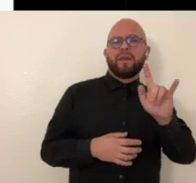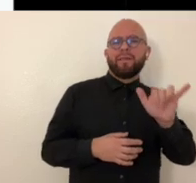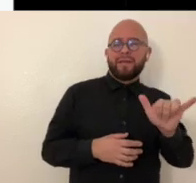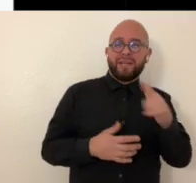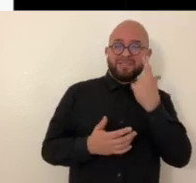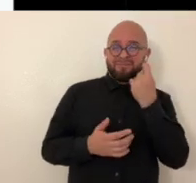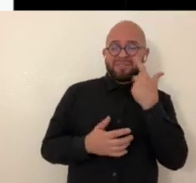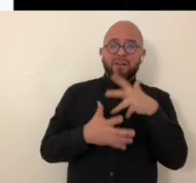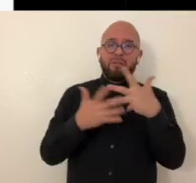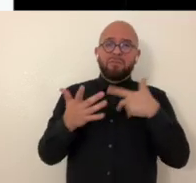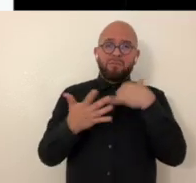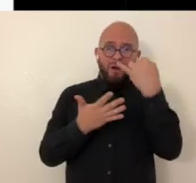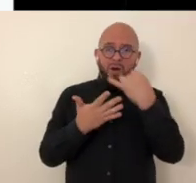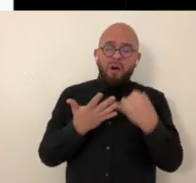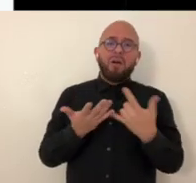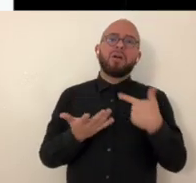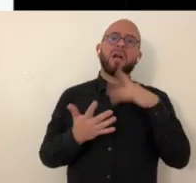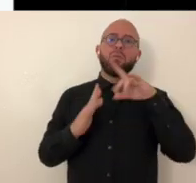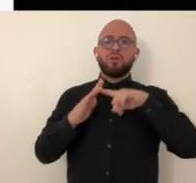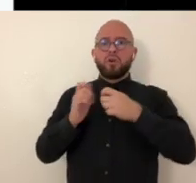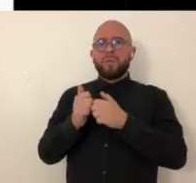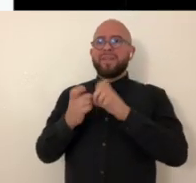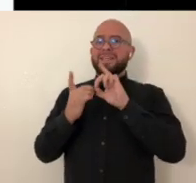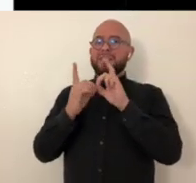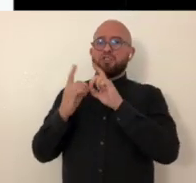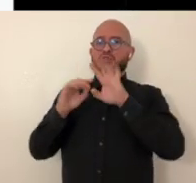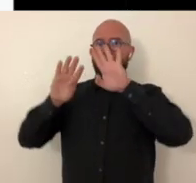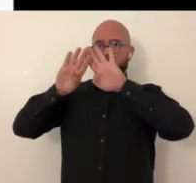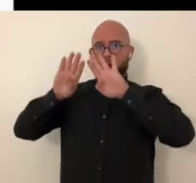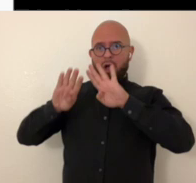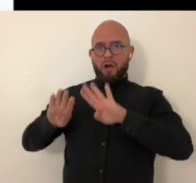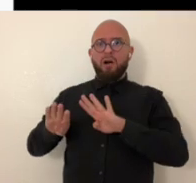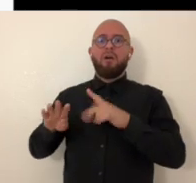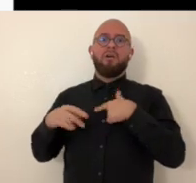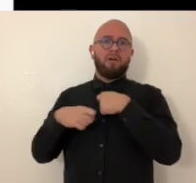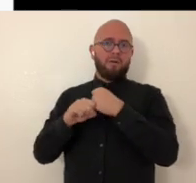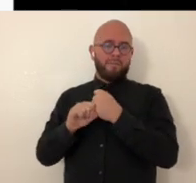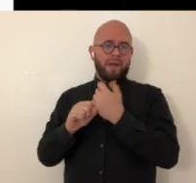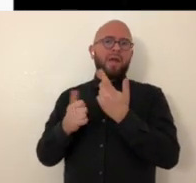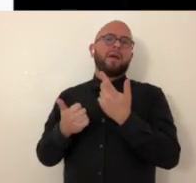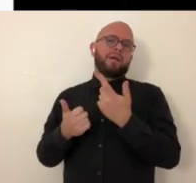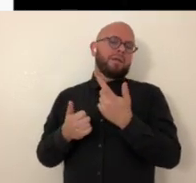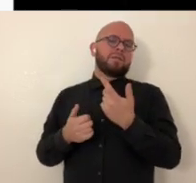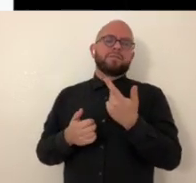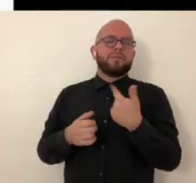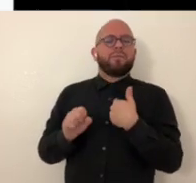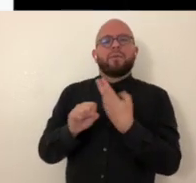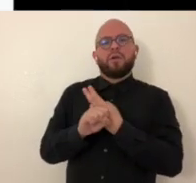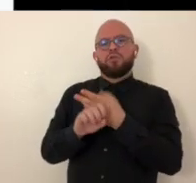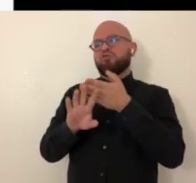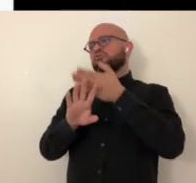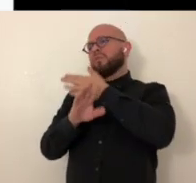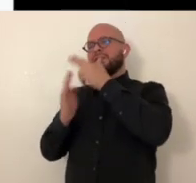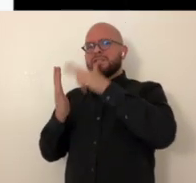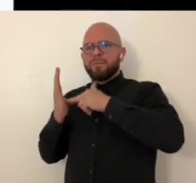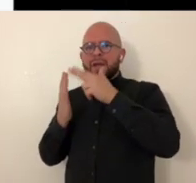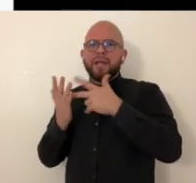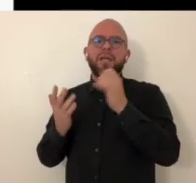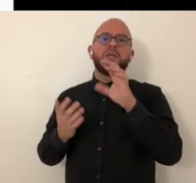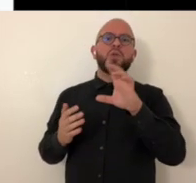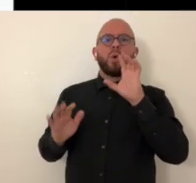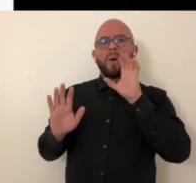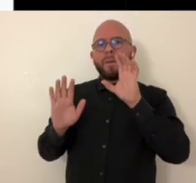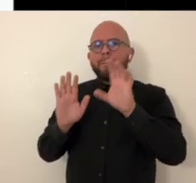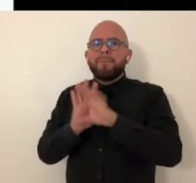as well as video um and augmented reality so a lot of my pieces i will start with a digital collage they'll make